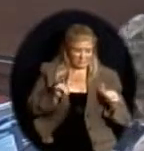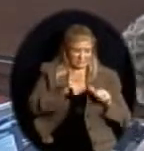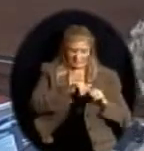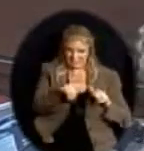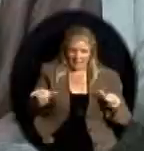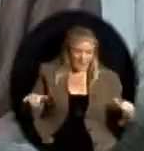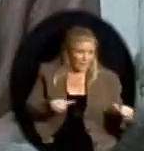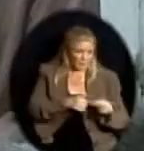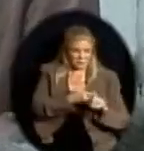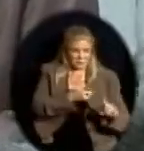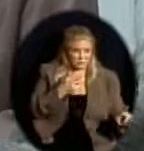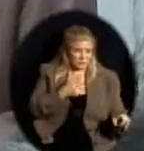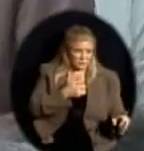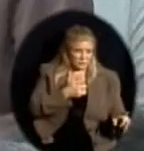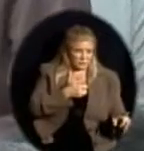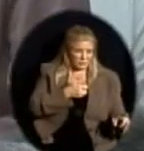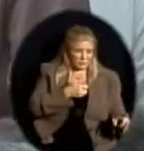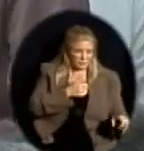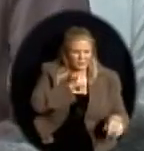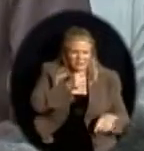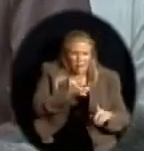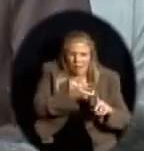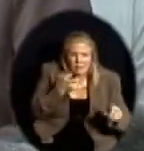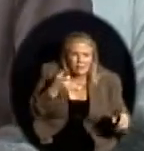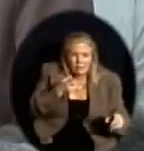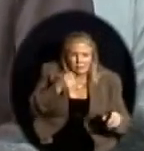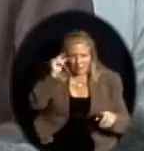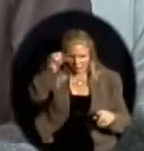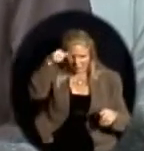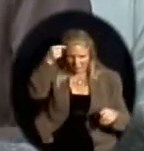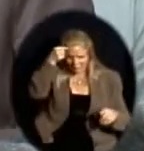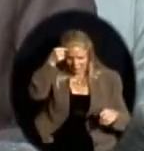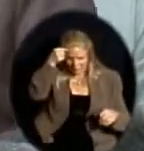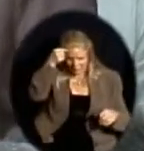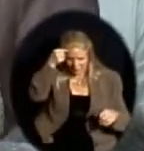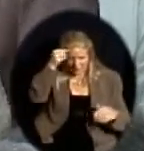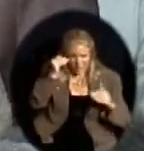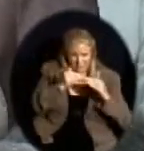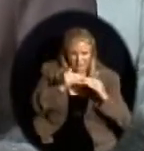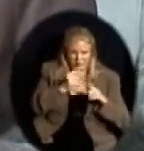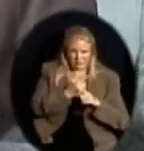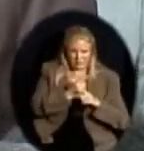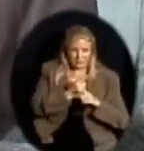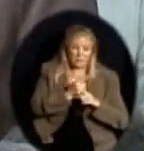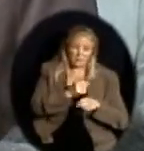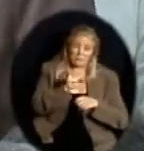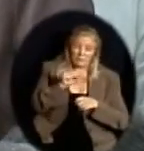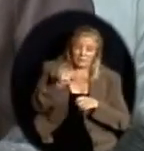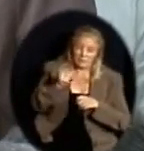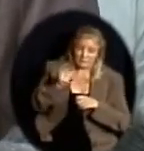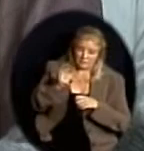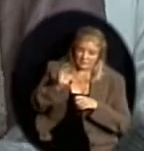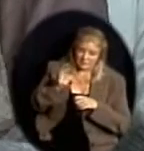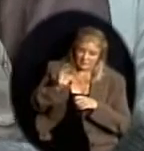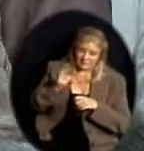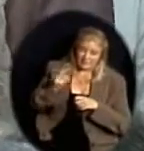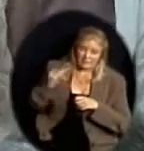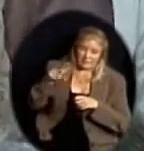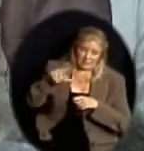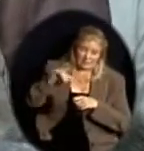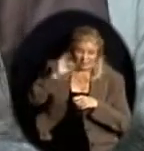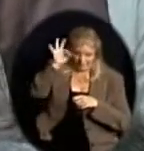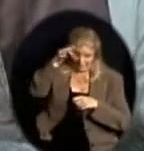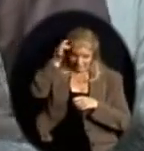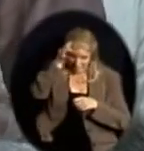a federal mandate does say that you have to test your English language learners, and within one year that they've been in the United States. However, what that